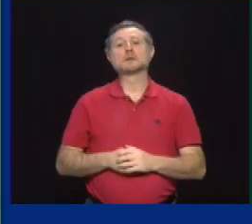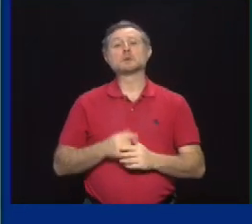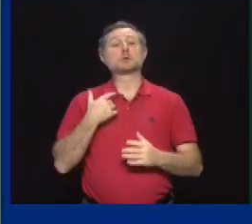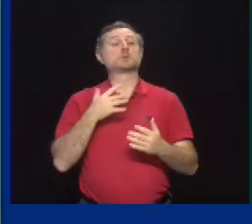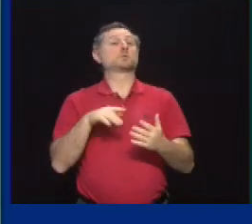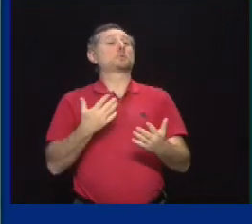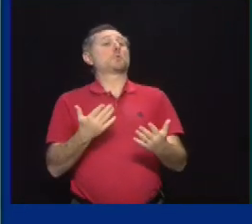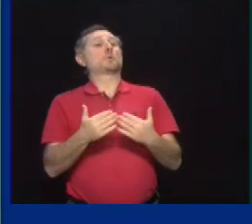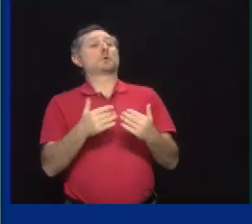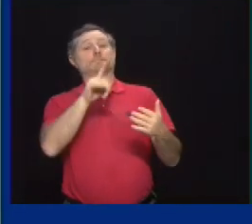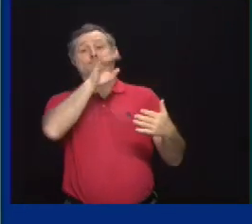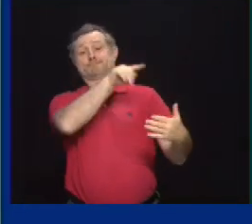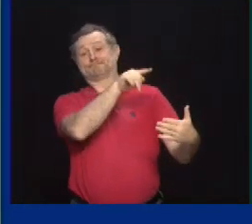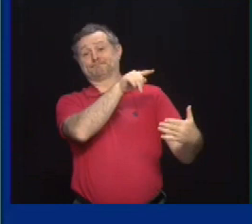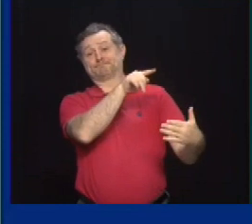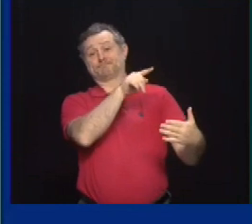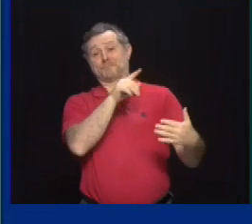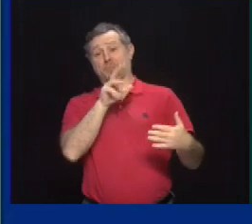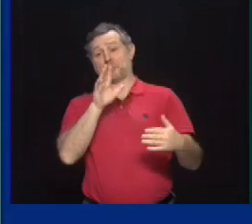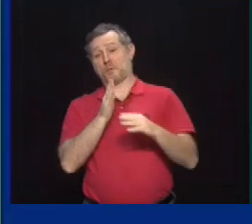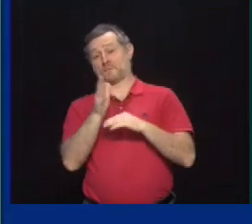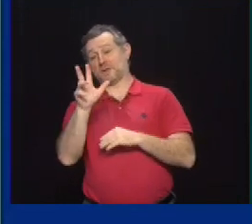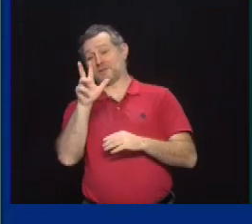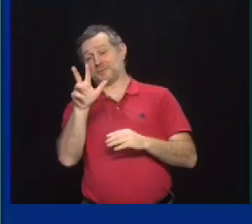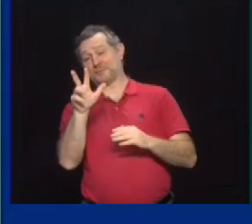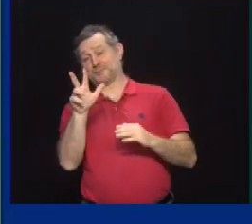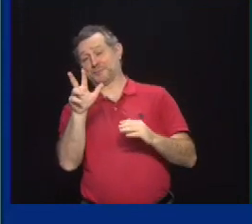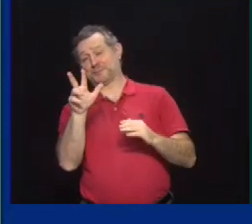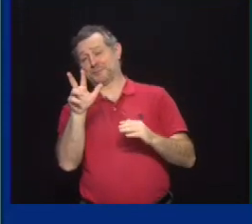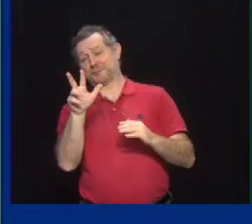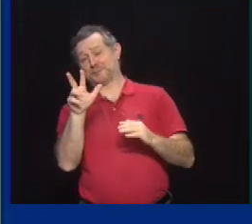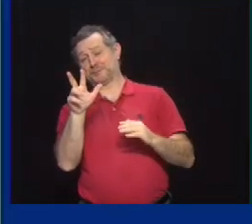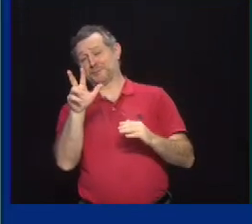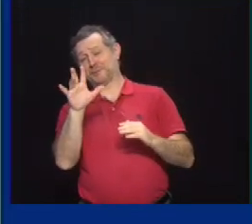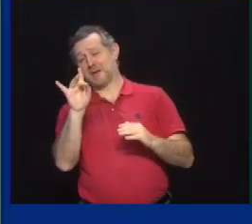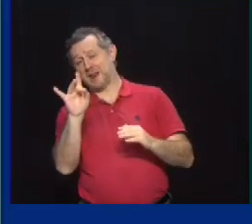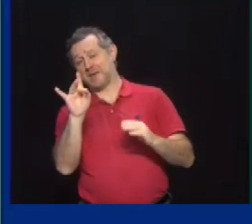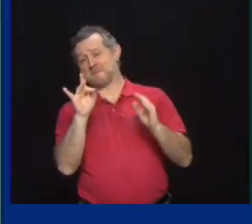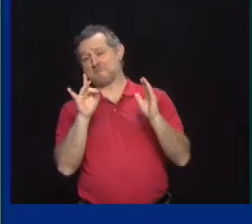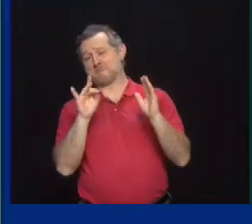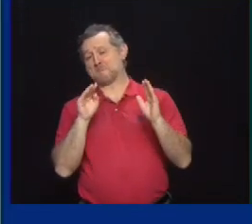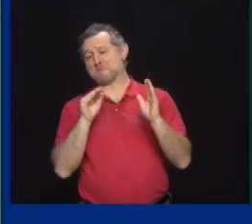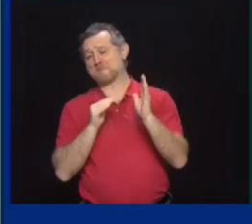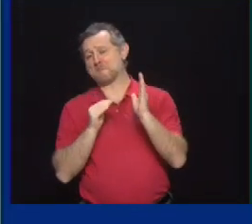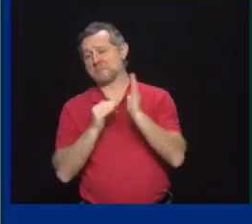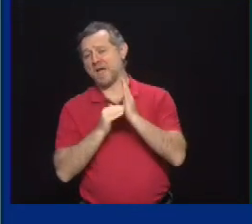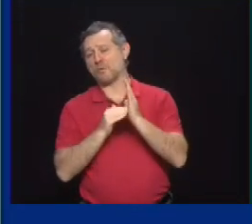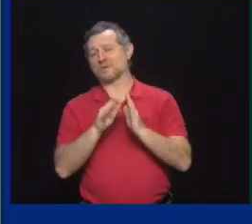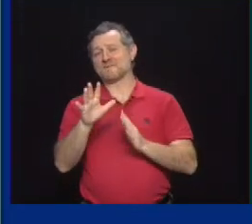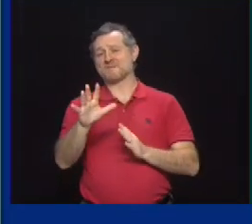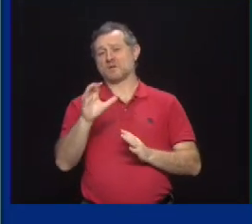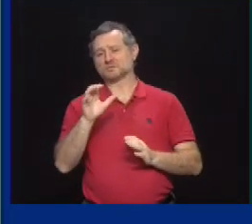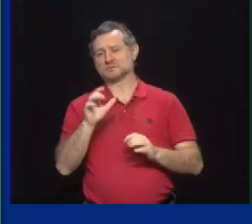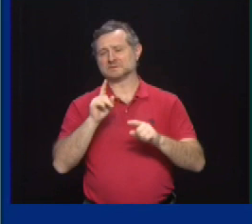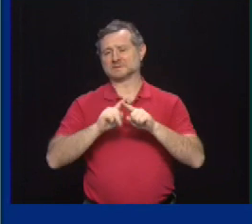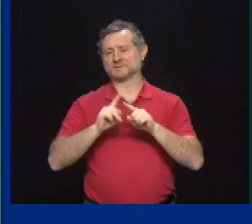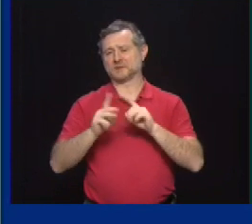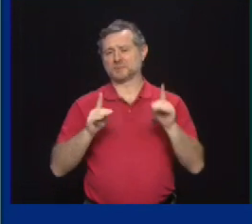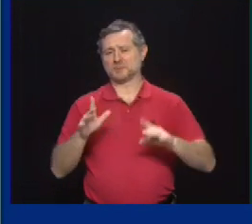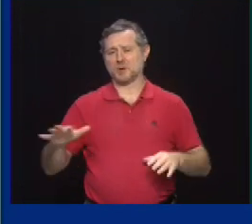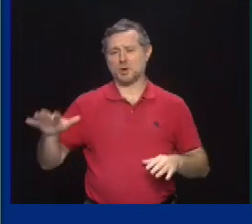,500 unique views. I had no idea there were that many reporters in the state of New York.